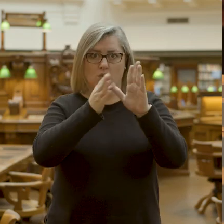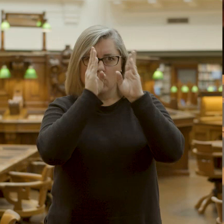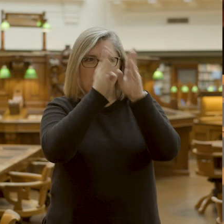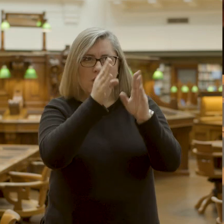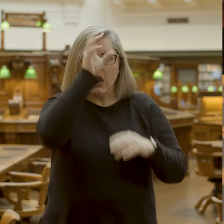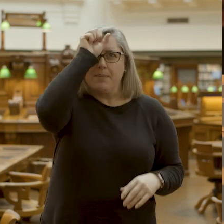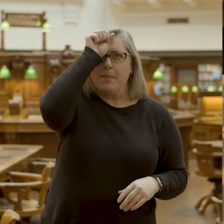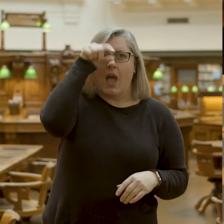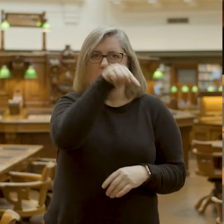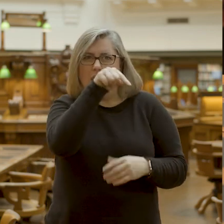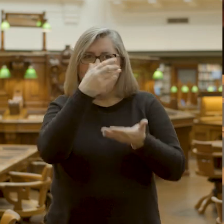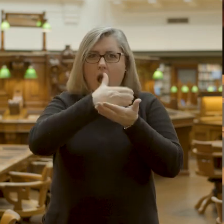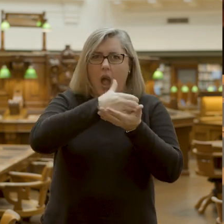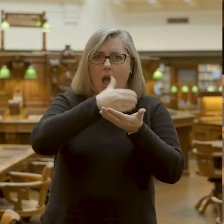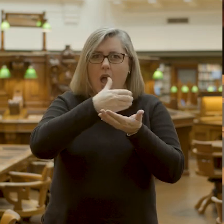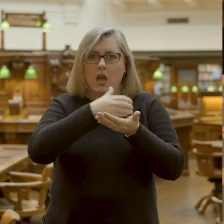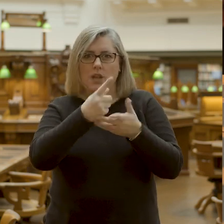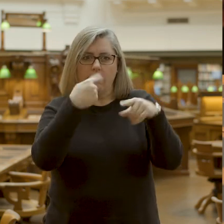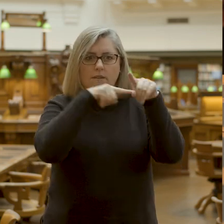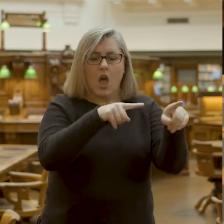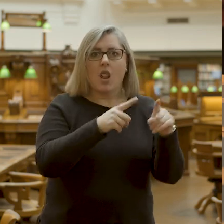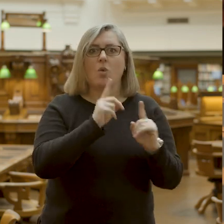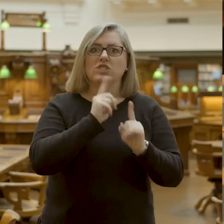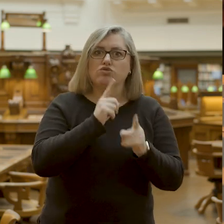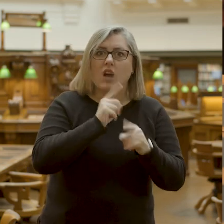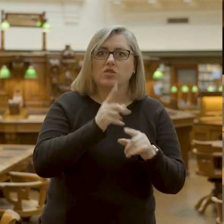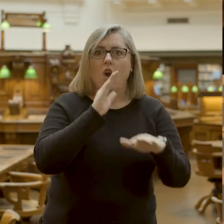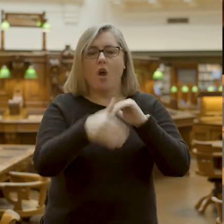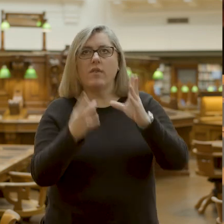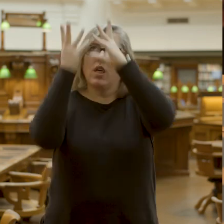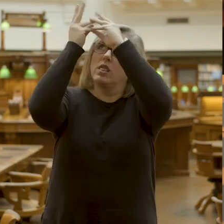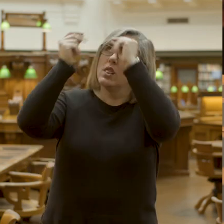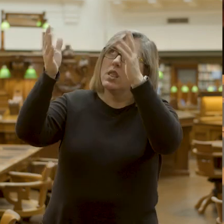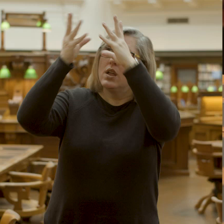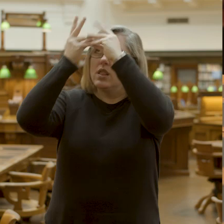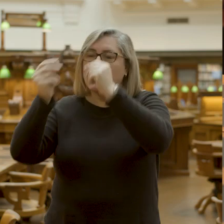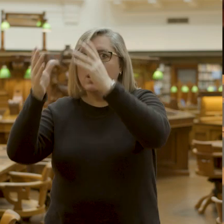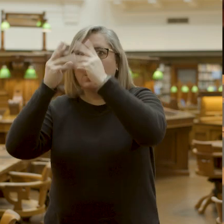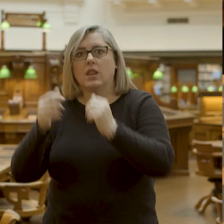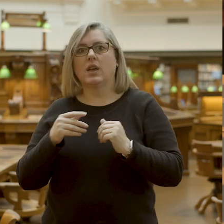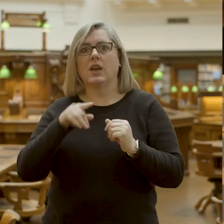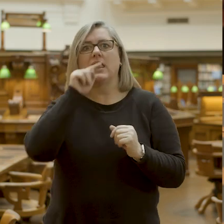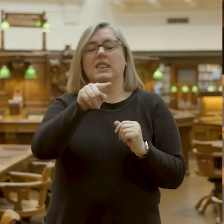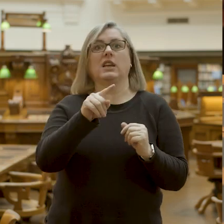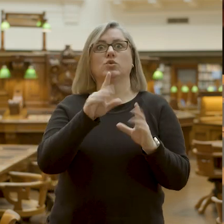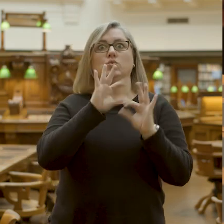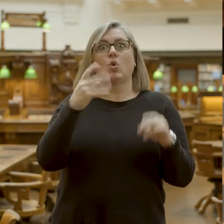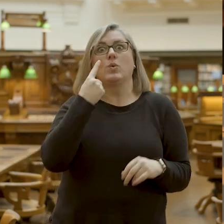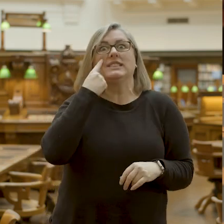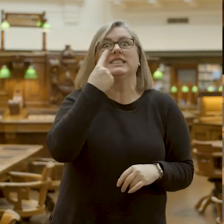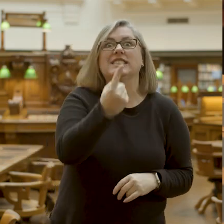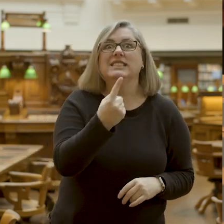to remember that card, and then following all those instructions about letting it fade from your vision, that you don't notice